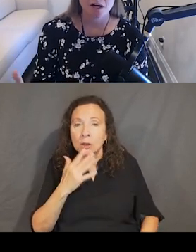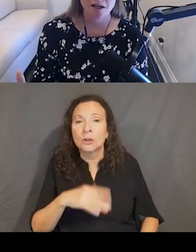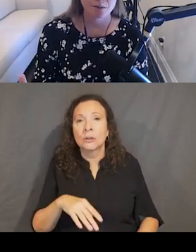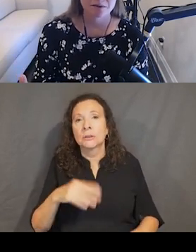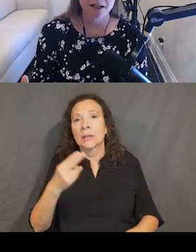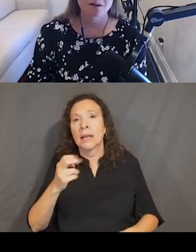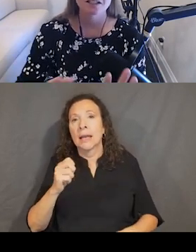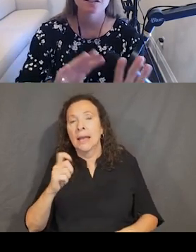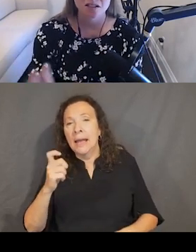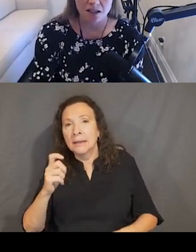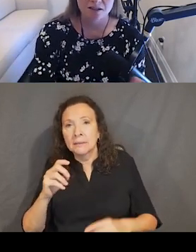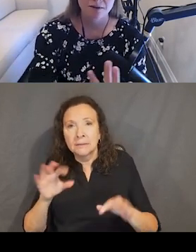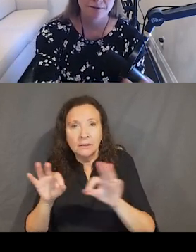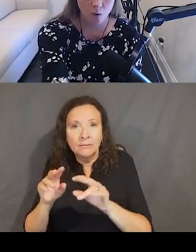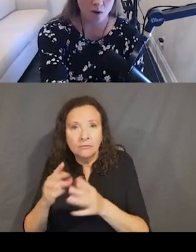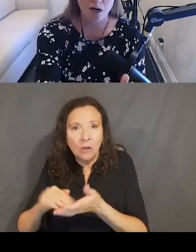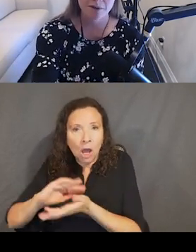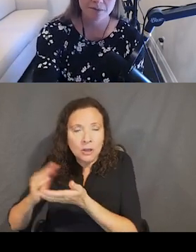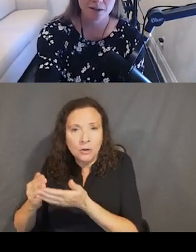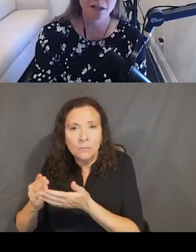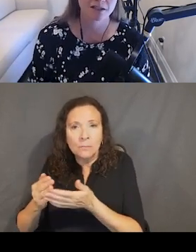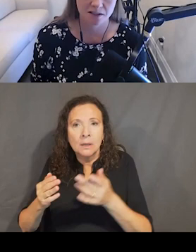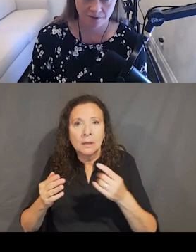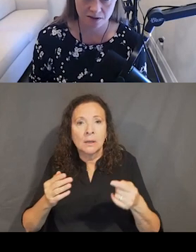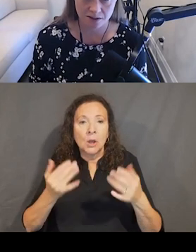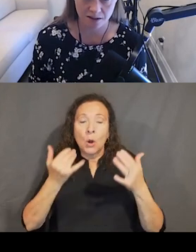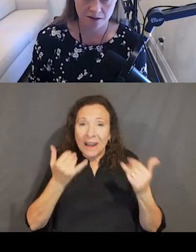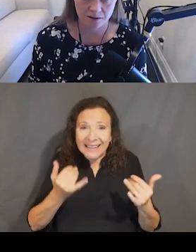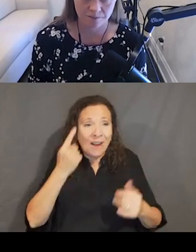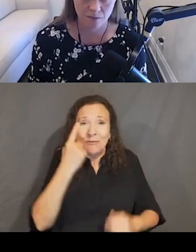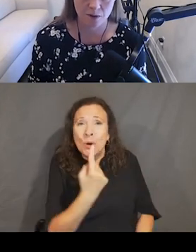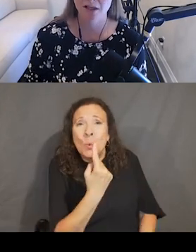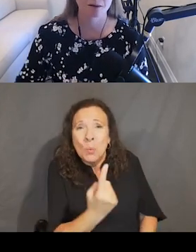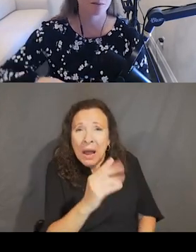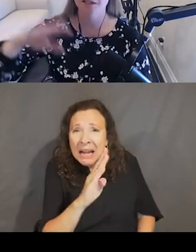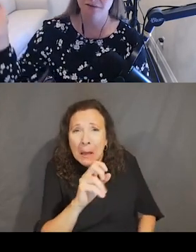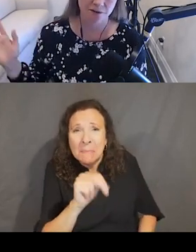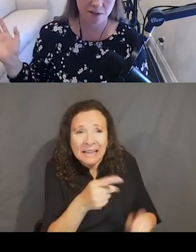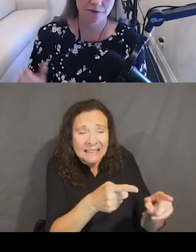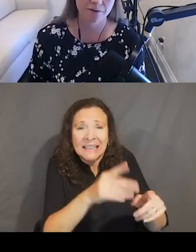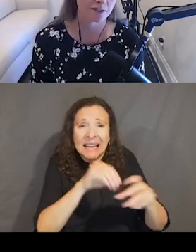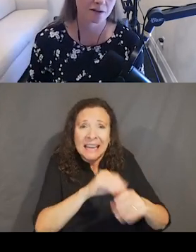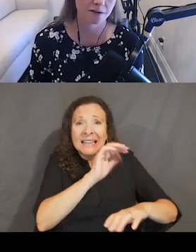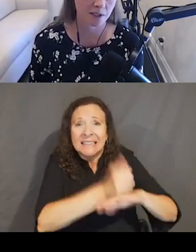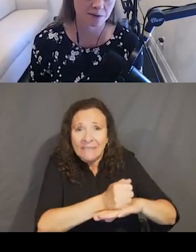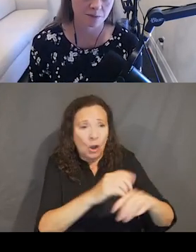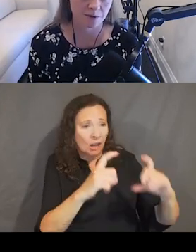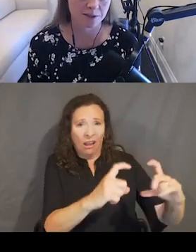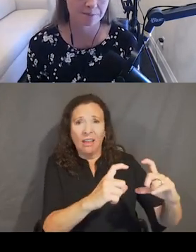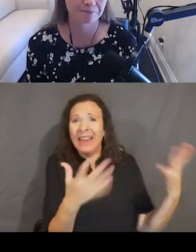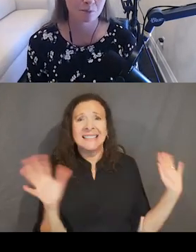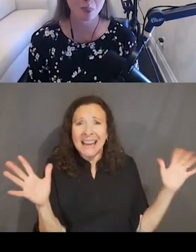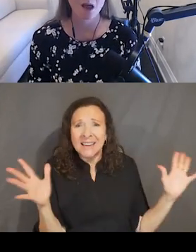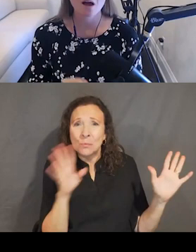everything that we're talking about right now is just for a primary button in its default state. There'd be a bunch of other stuff for all these other different types of